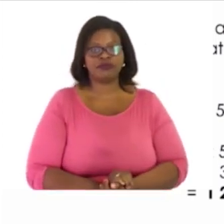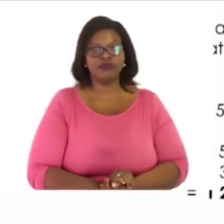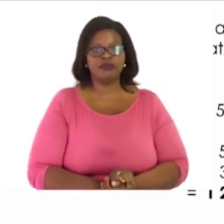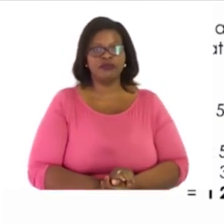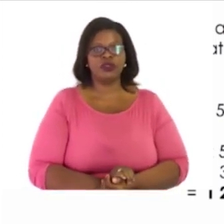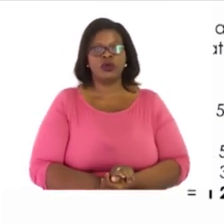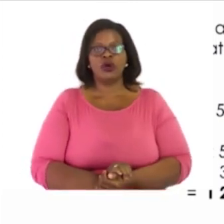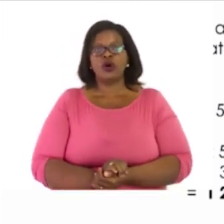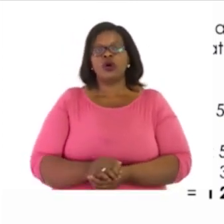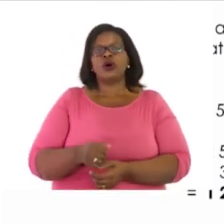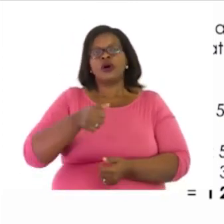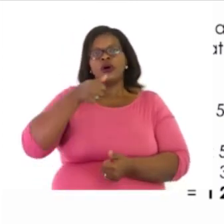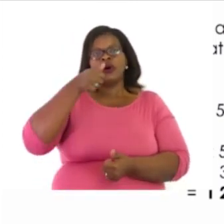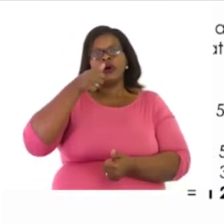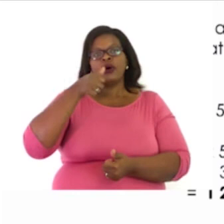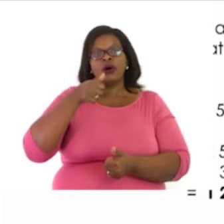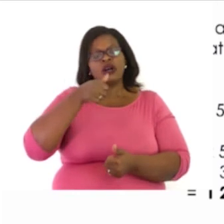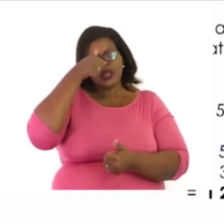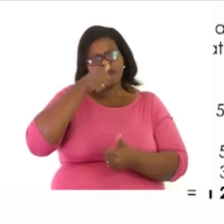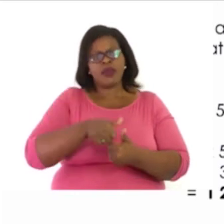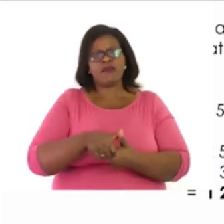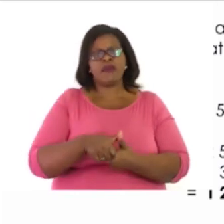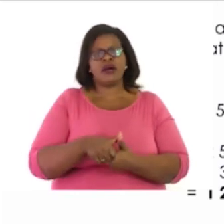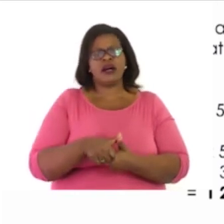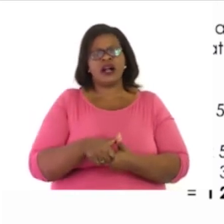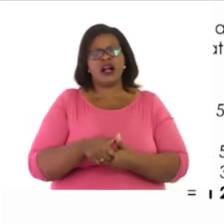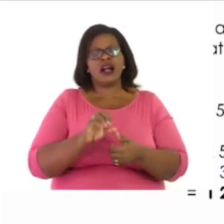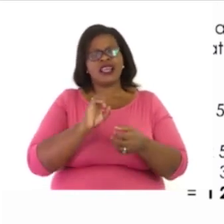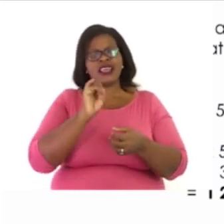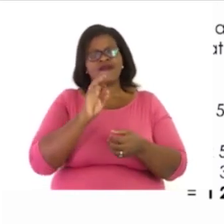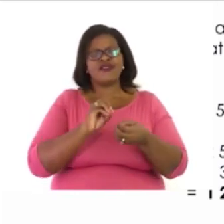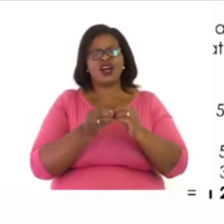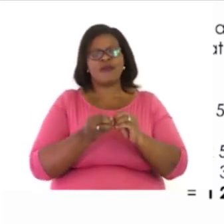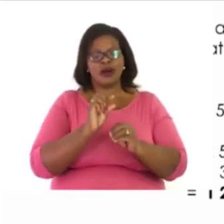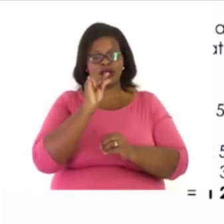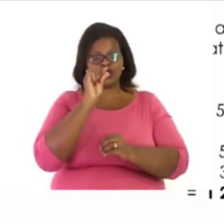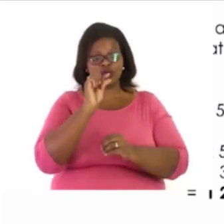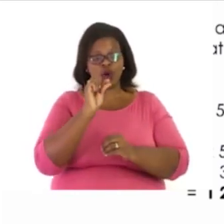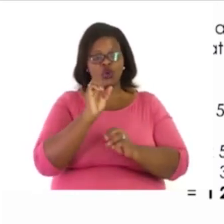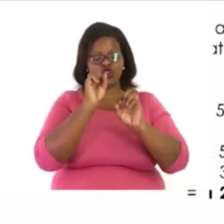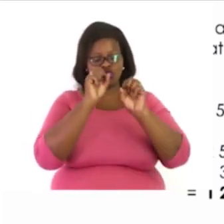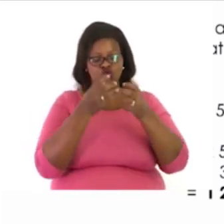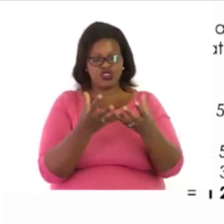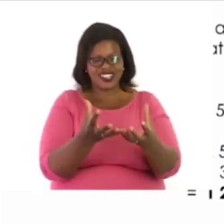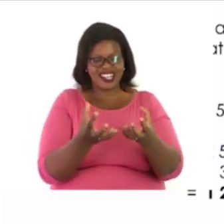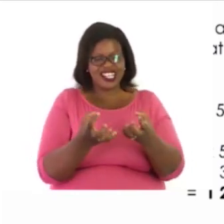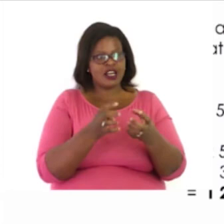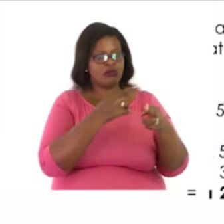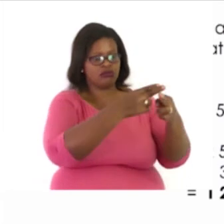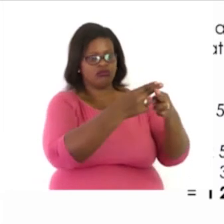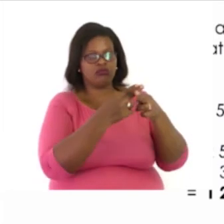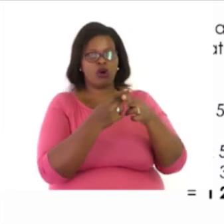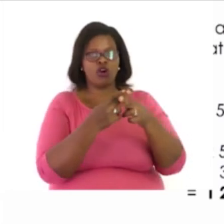to that example, remember when a number is too small, it needs to borrow. Now, when it